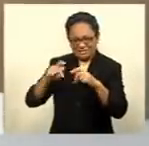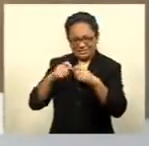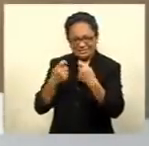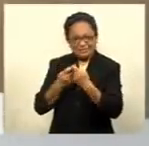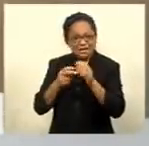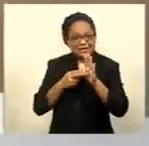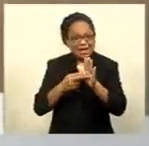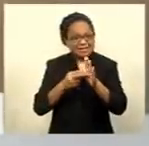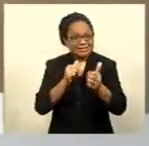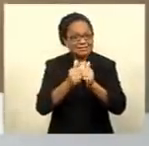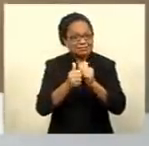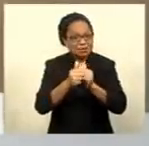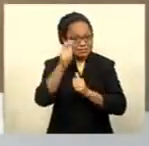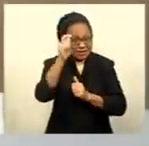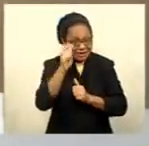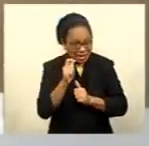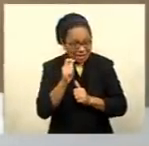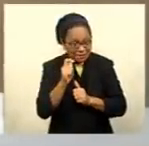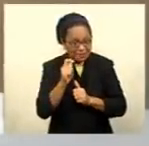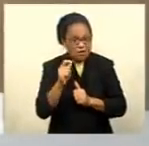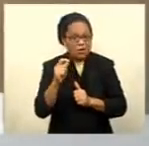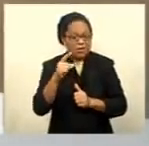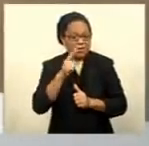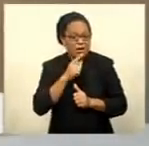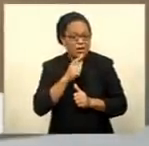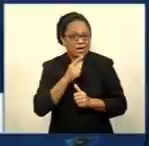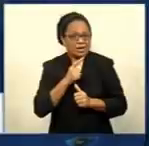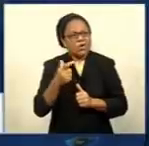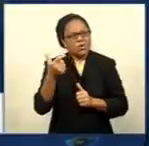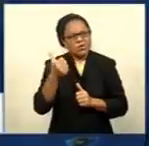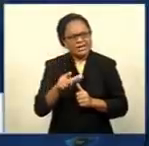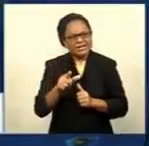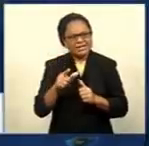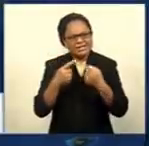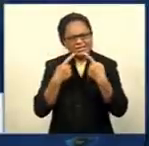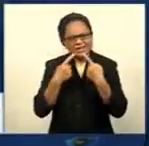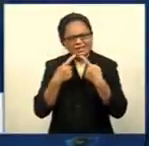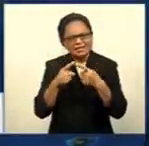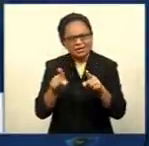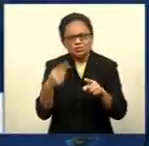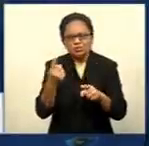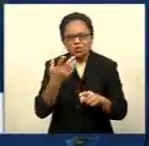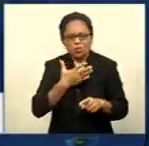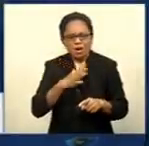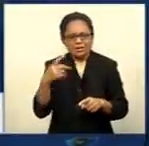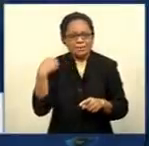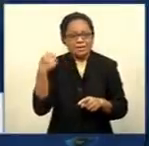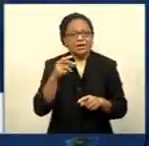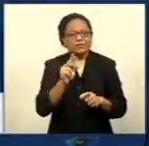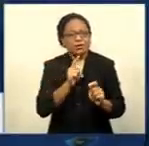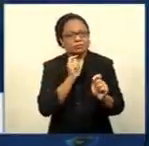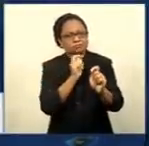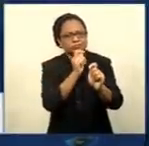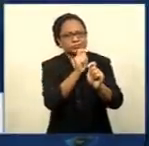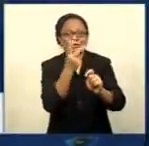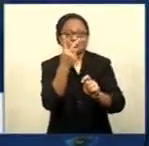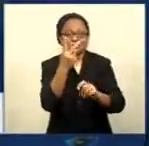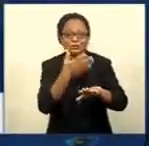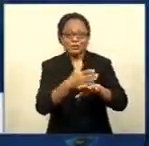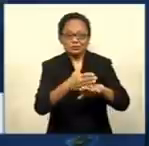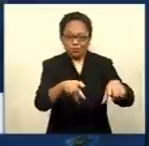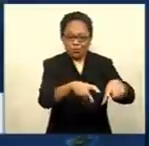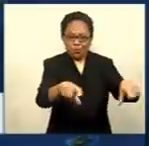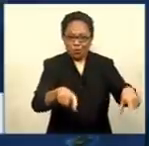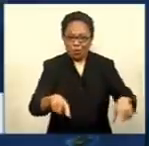Club had earlier put out an expression of interest for the construction of two new courts to